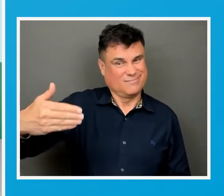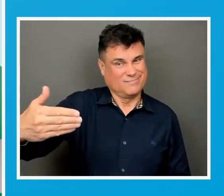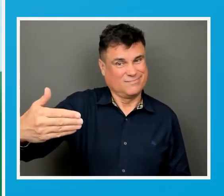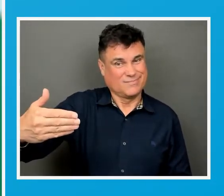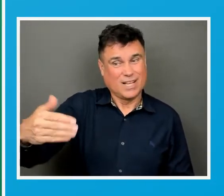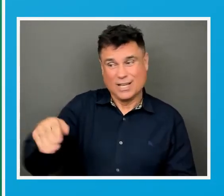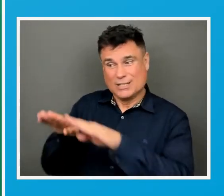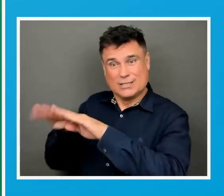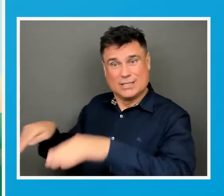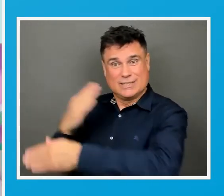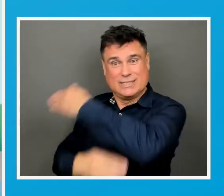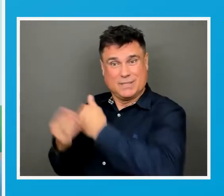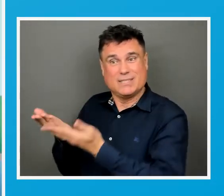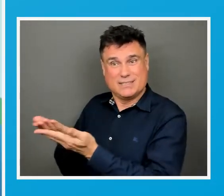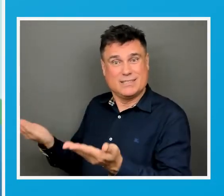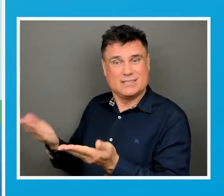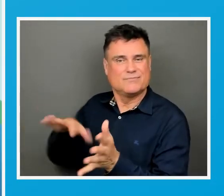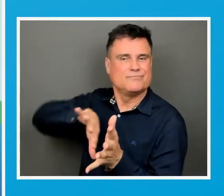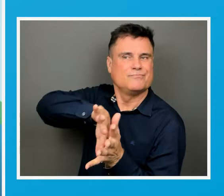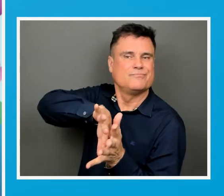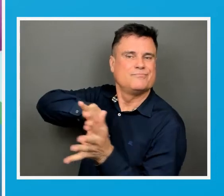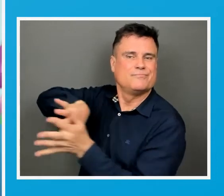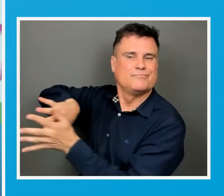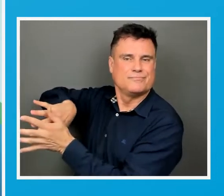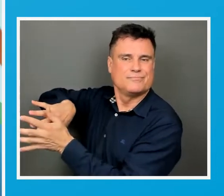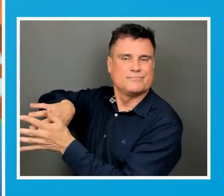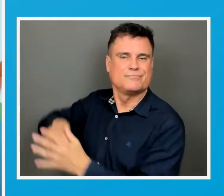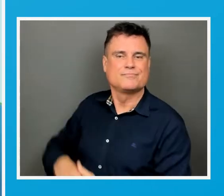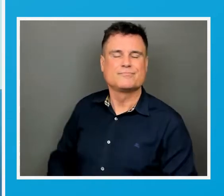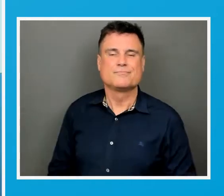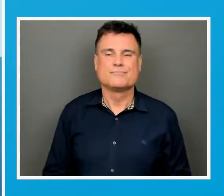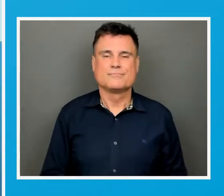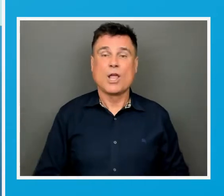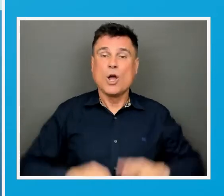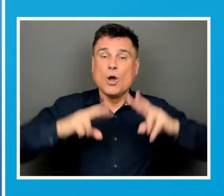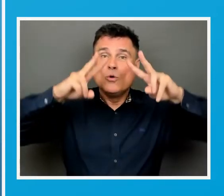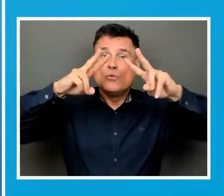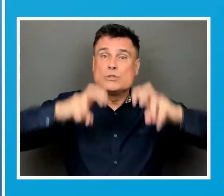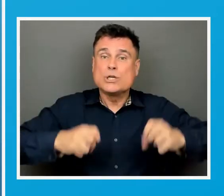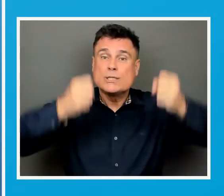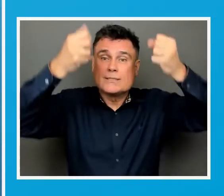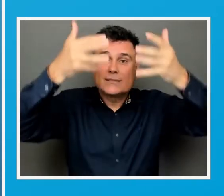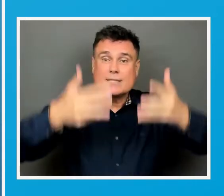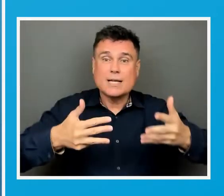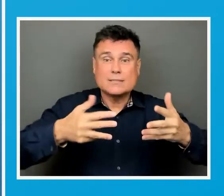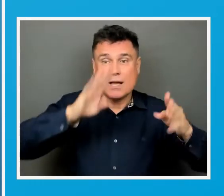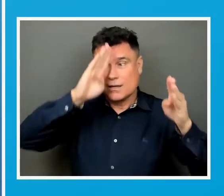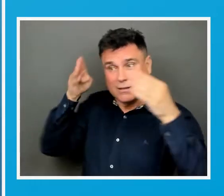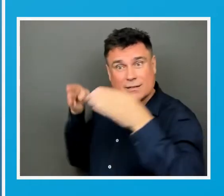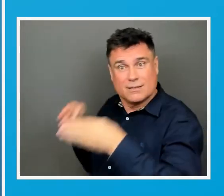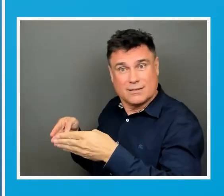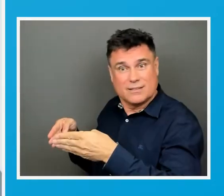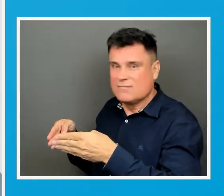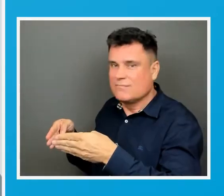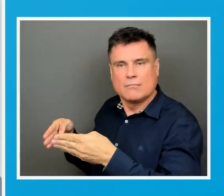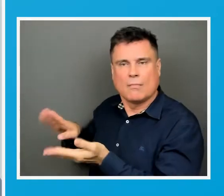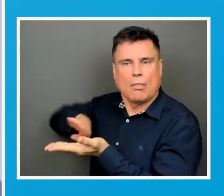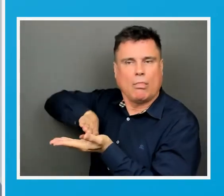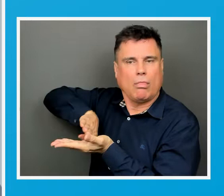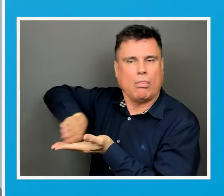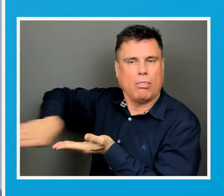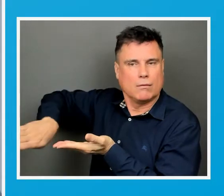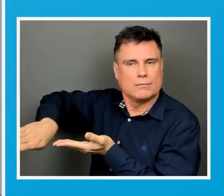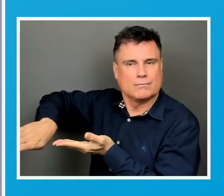children with disabilities are left behind in the absence of relevant data these children remain